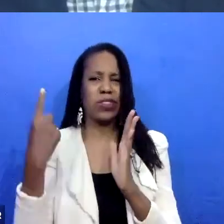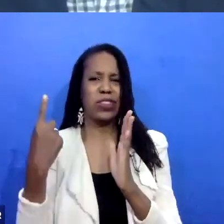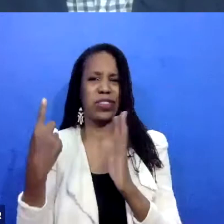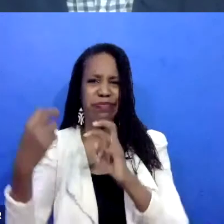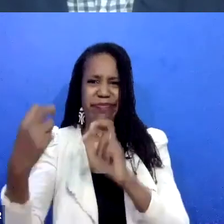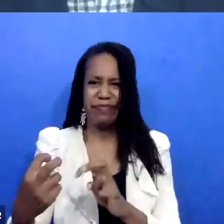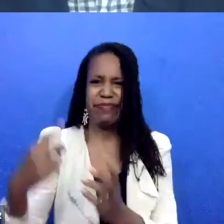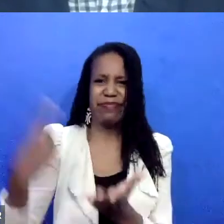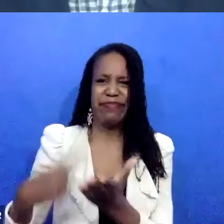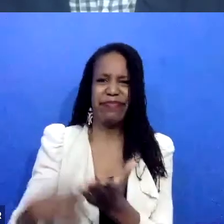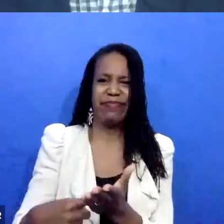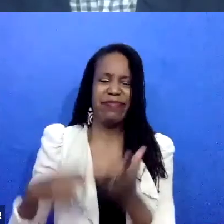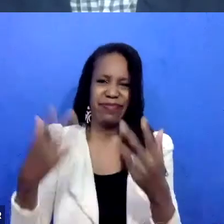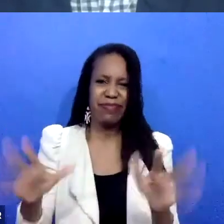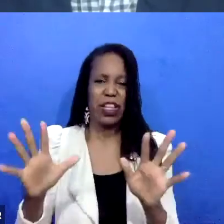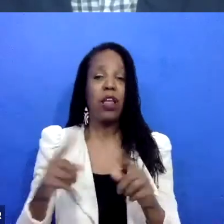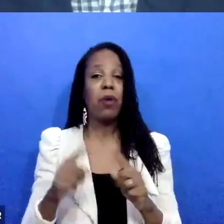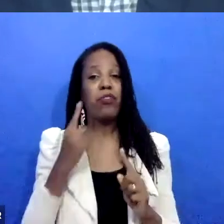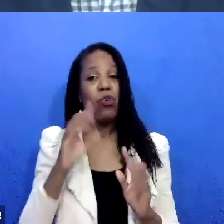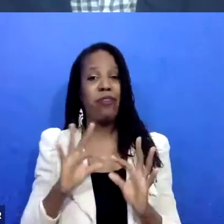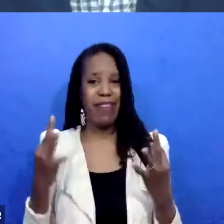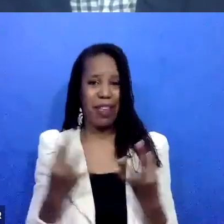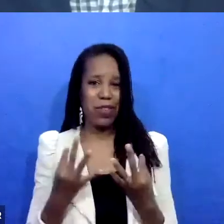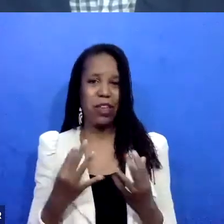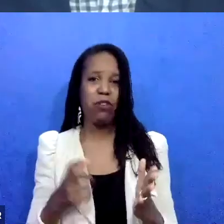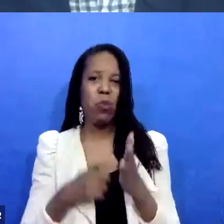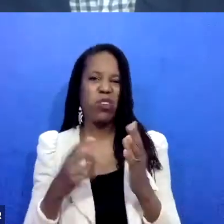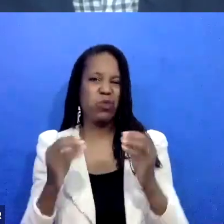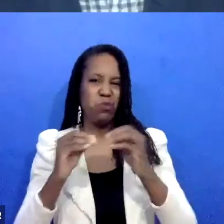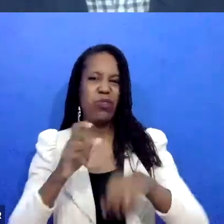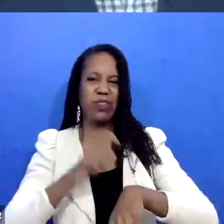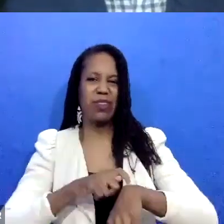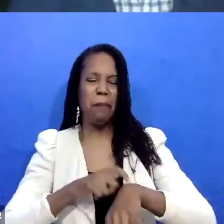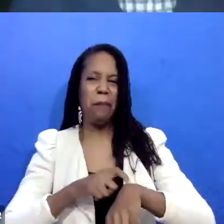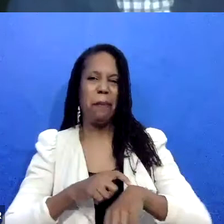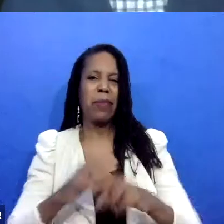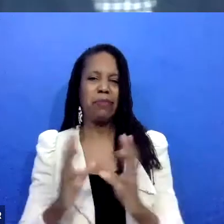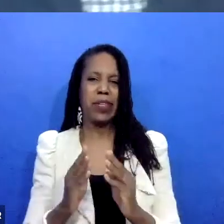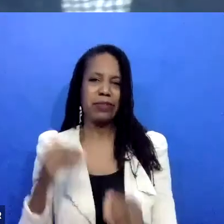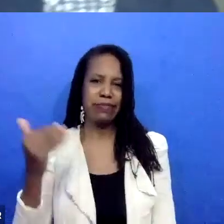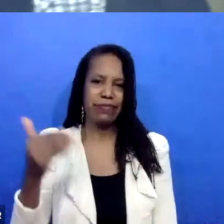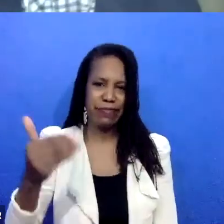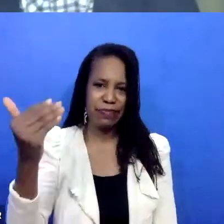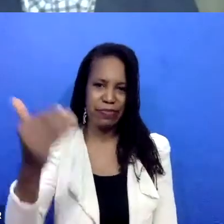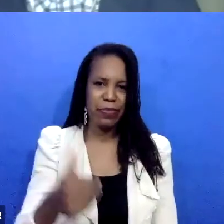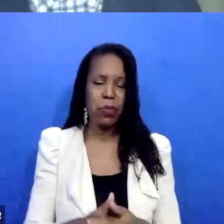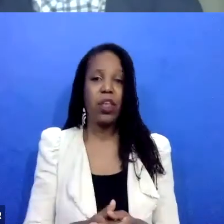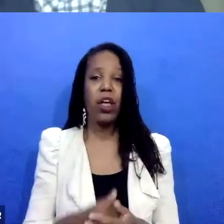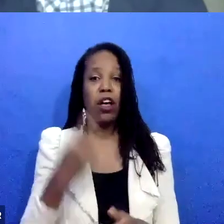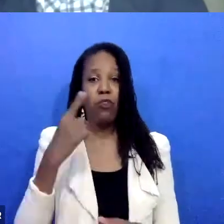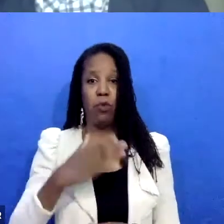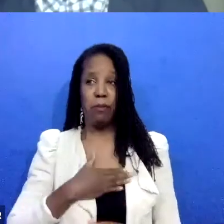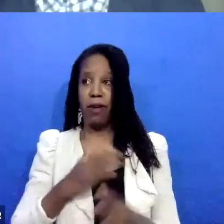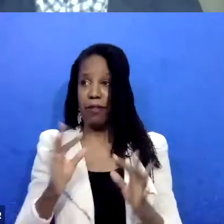how to do circle themselves. In my family, I feel very blessed that we have not experienced violence